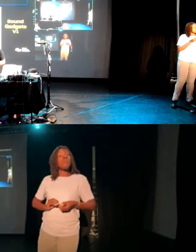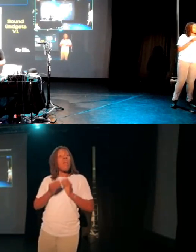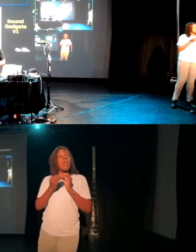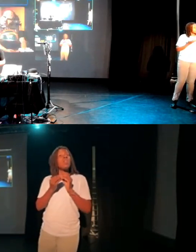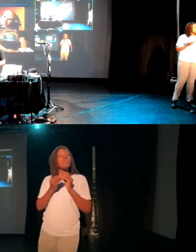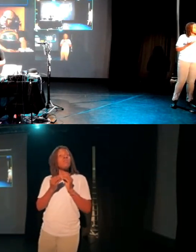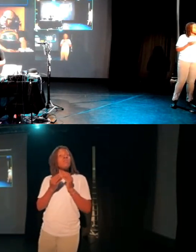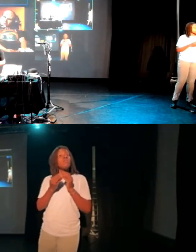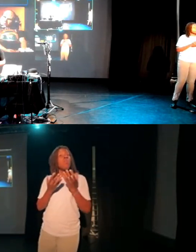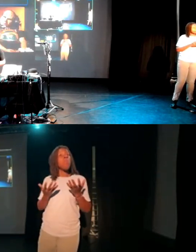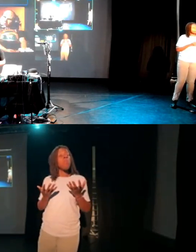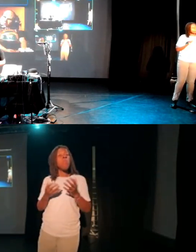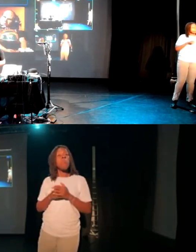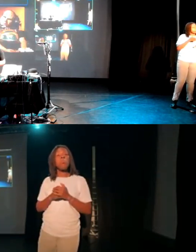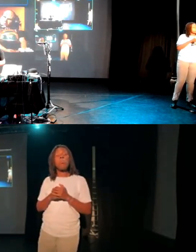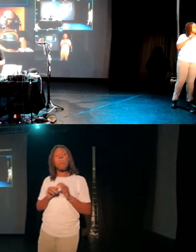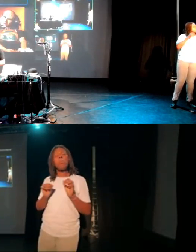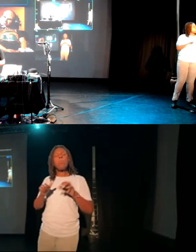Oh, here we go.